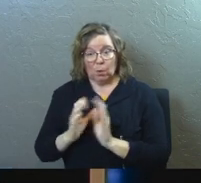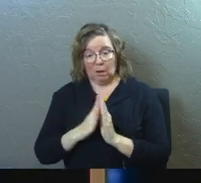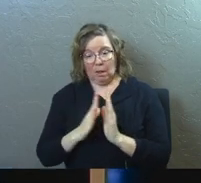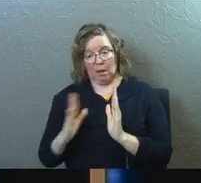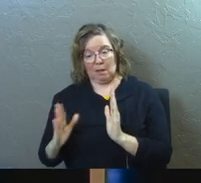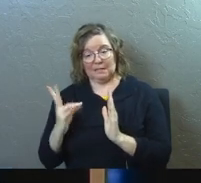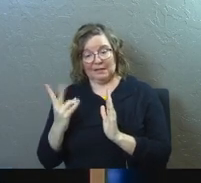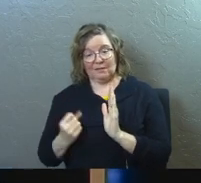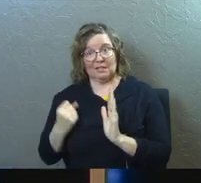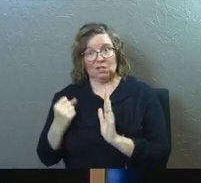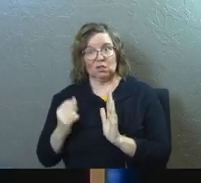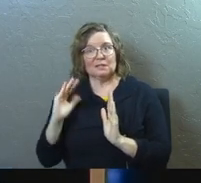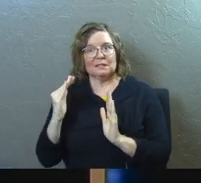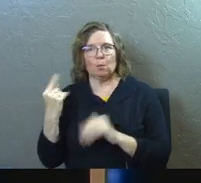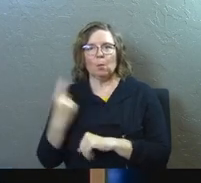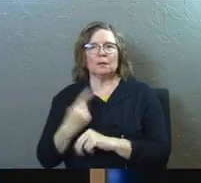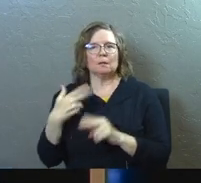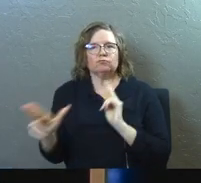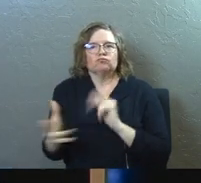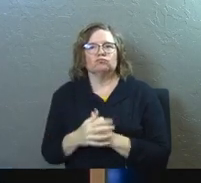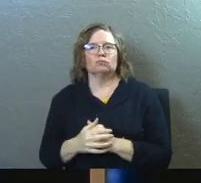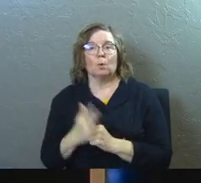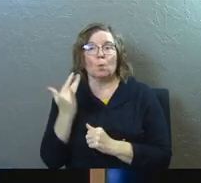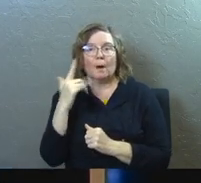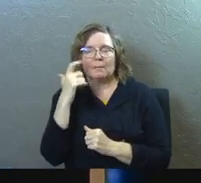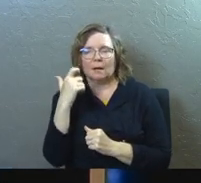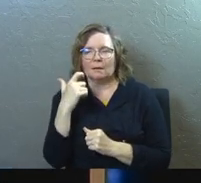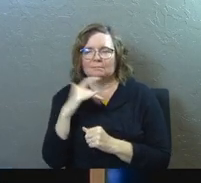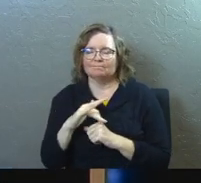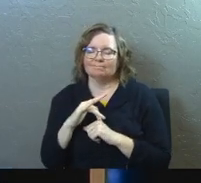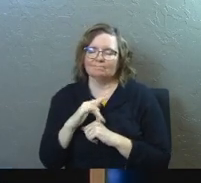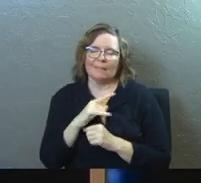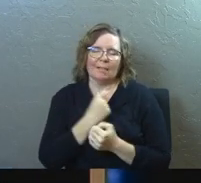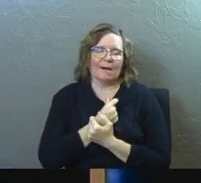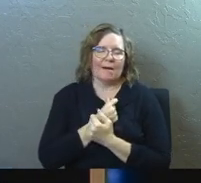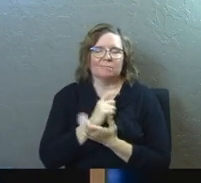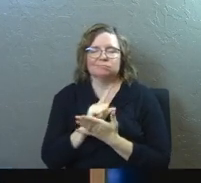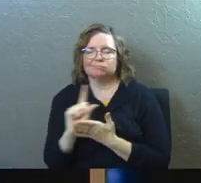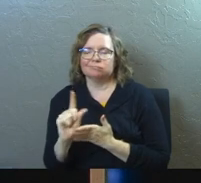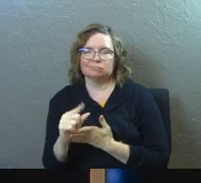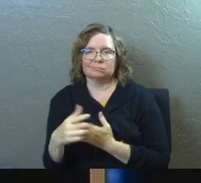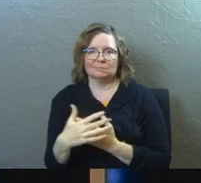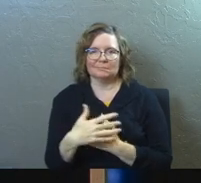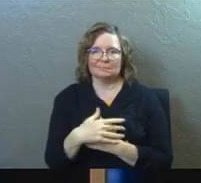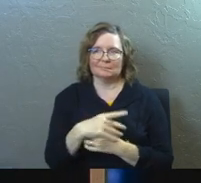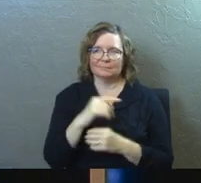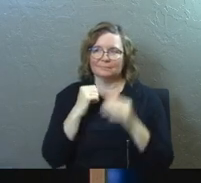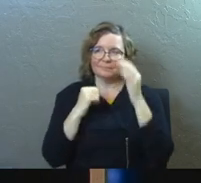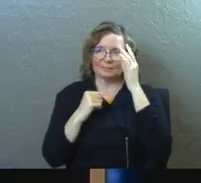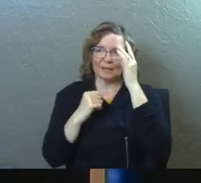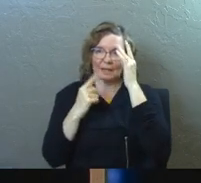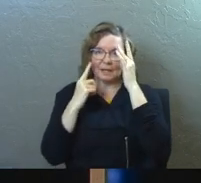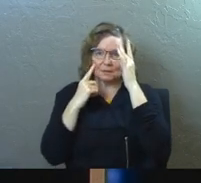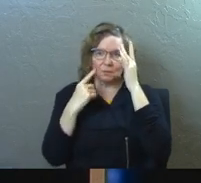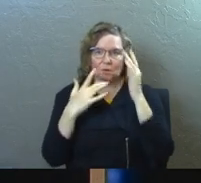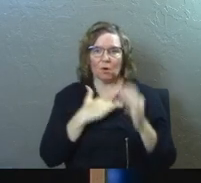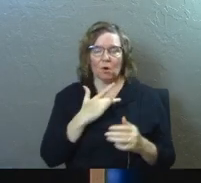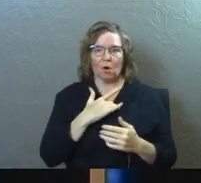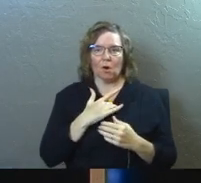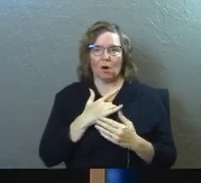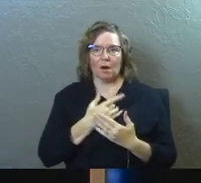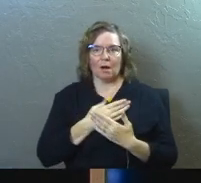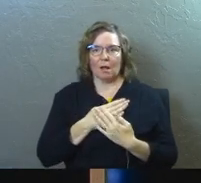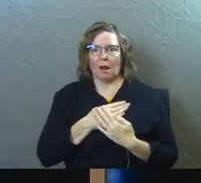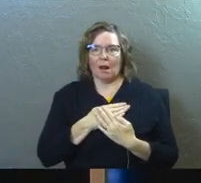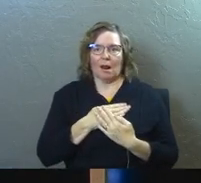the scripture says, because he was so in love with her. That doesn't sound like strong commitment, sacrificial love, does it? That sounds like hearts all